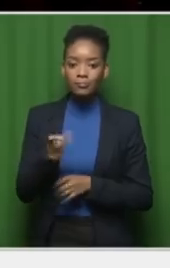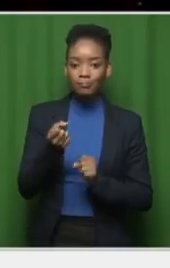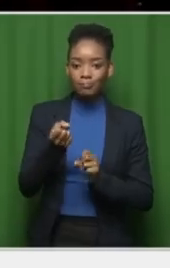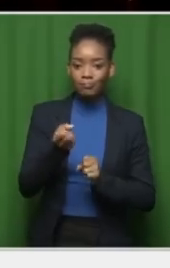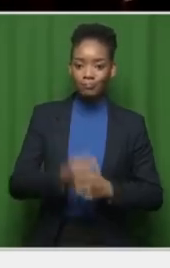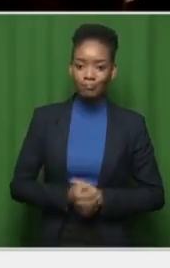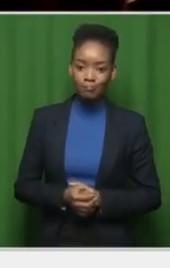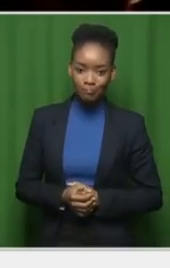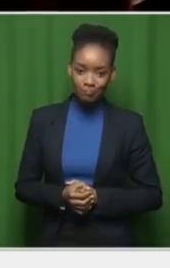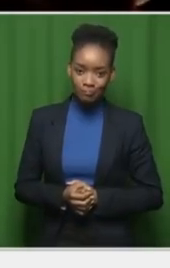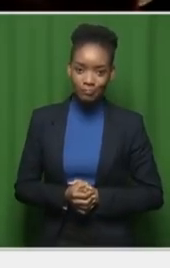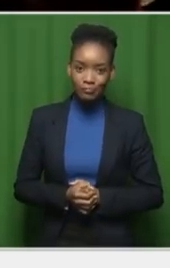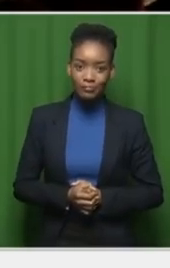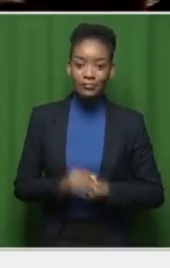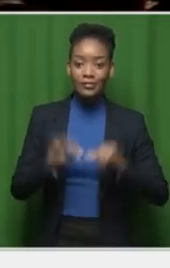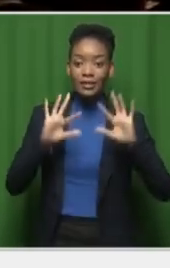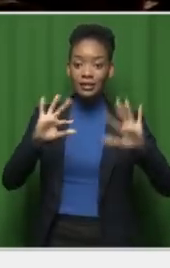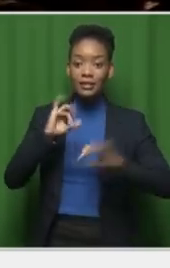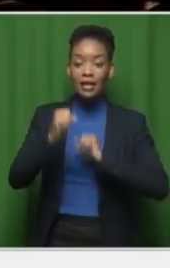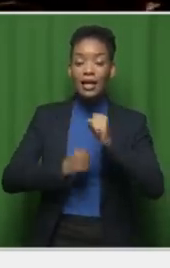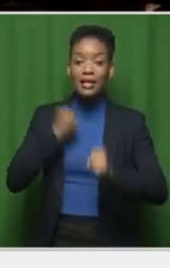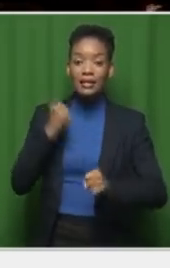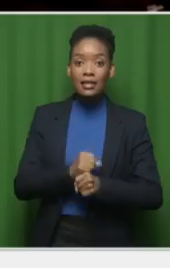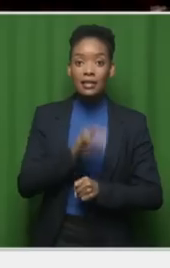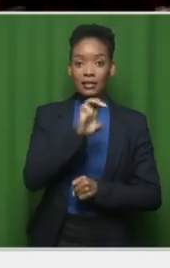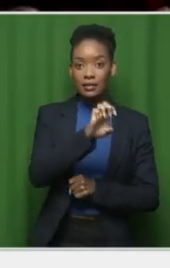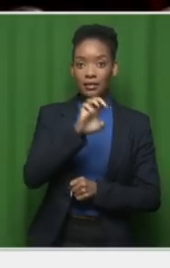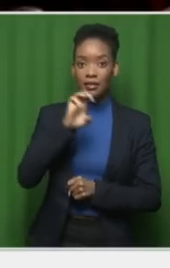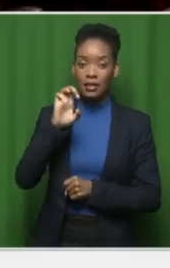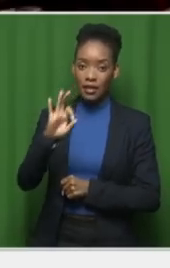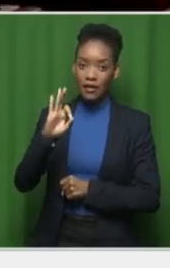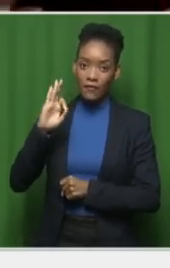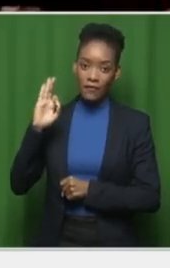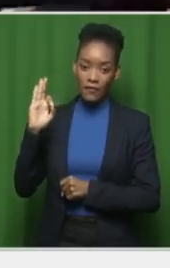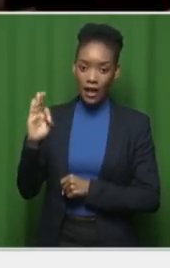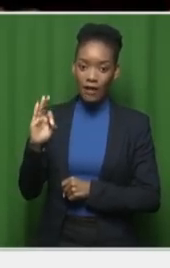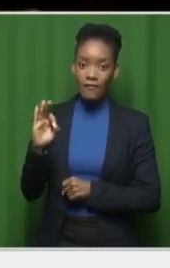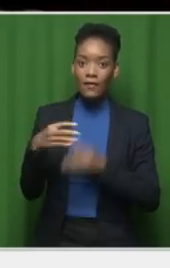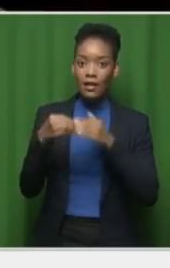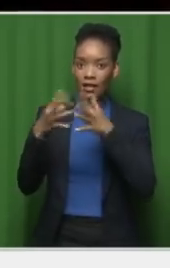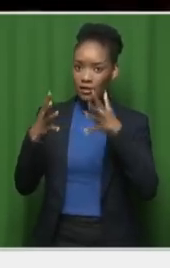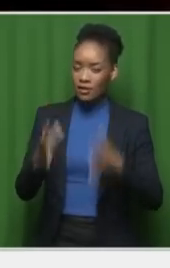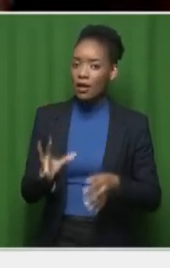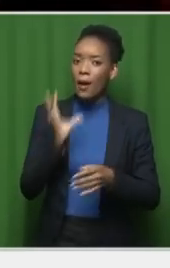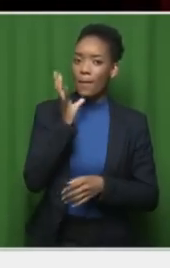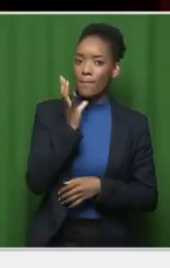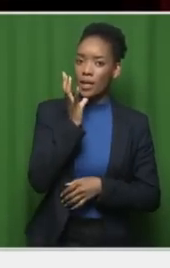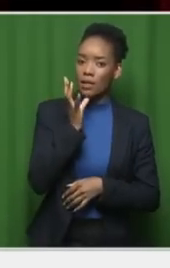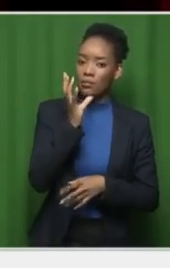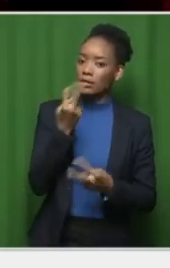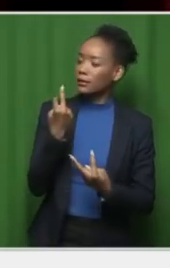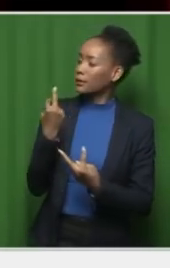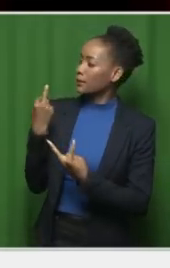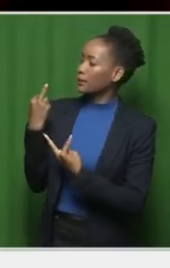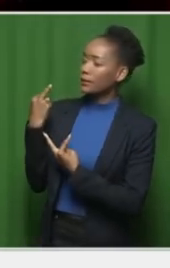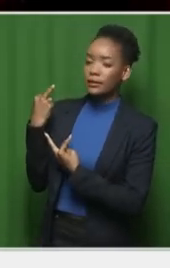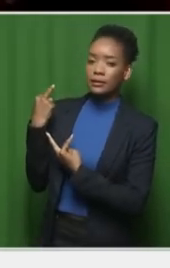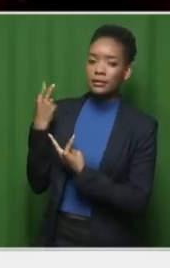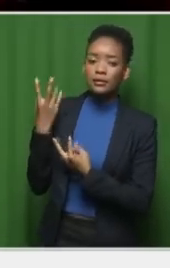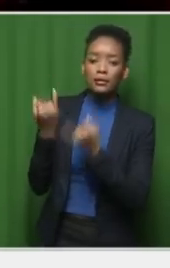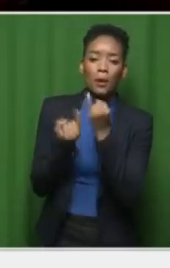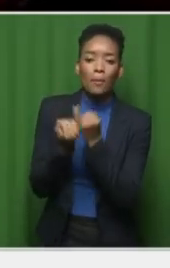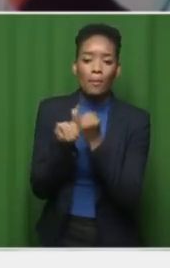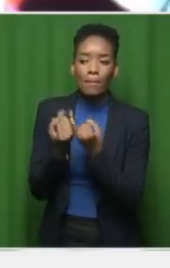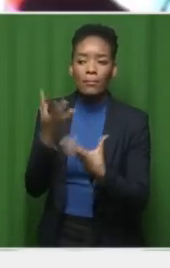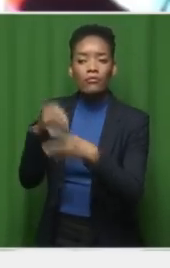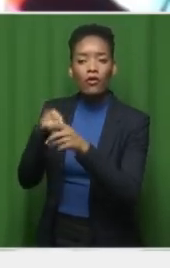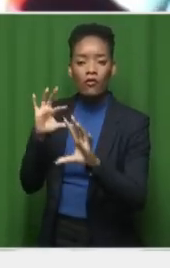Marking the 10-year existence of the Economic Freedom Fighters, EFF leader Julius Malema reflected on how the party was able to contest elections.